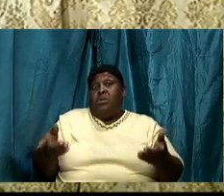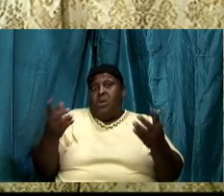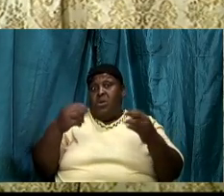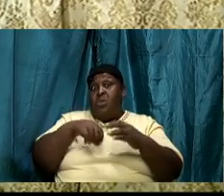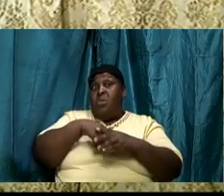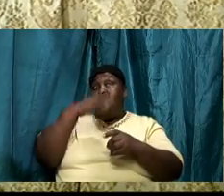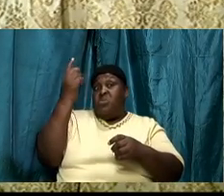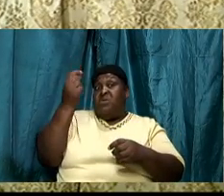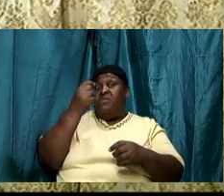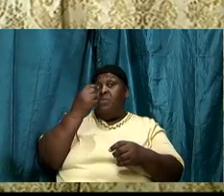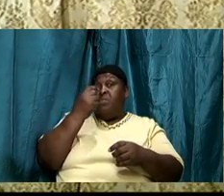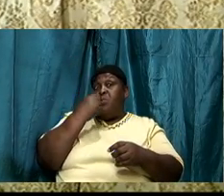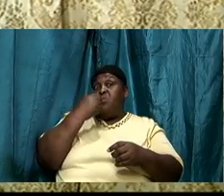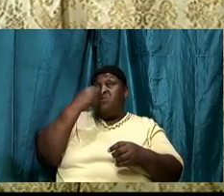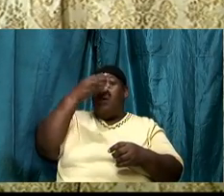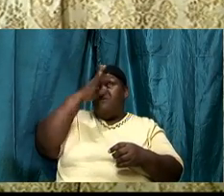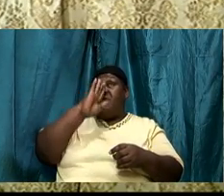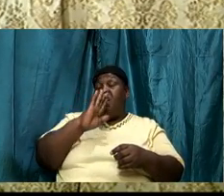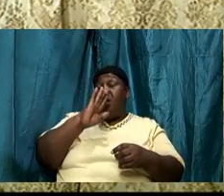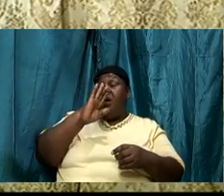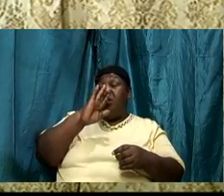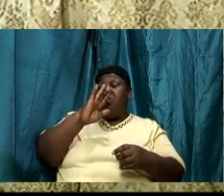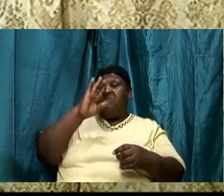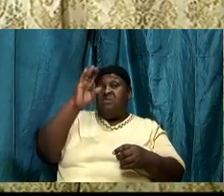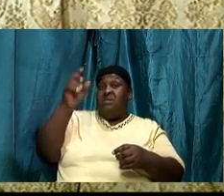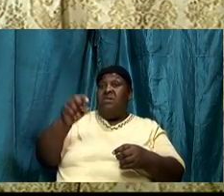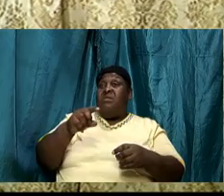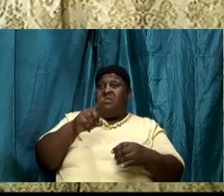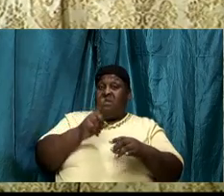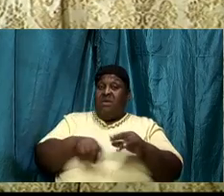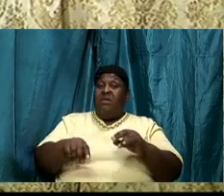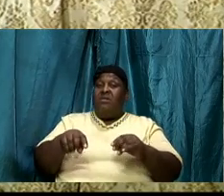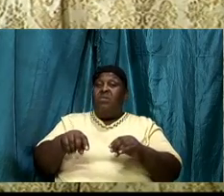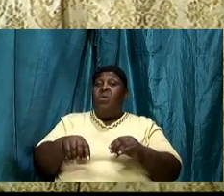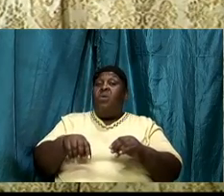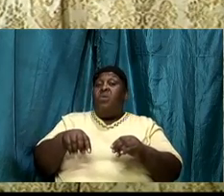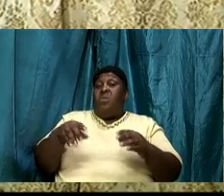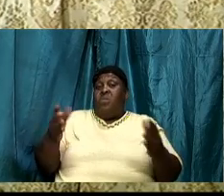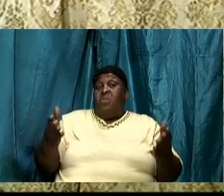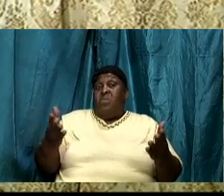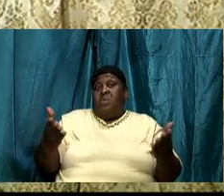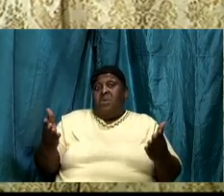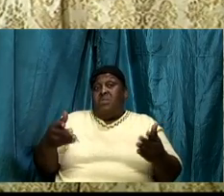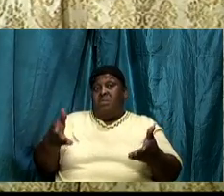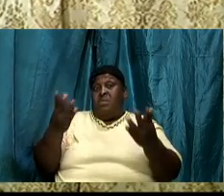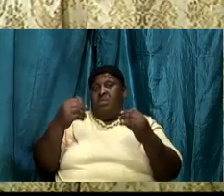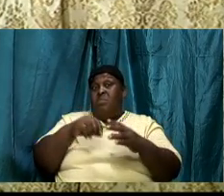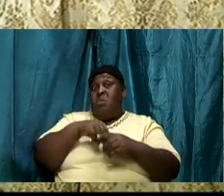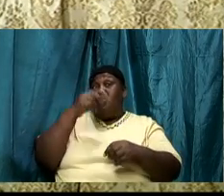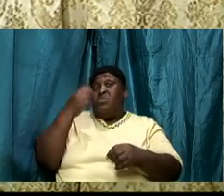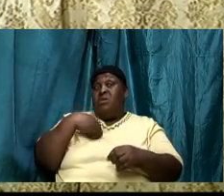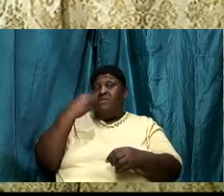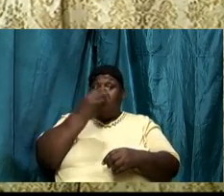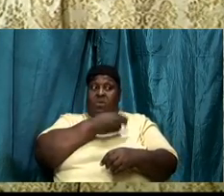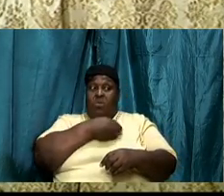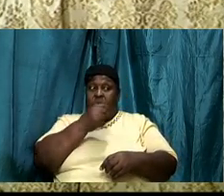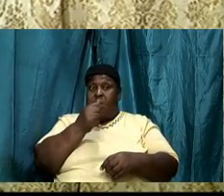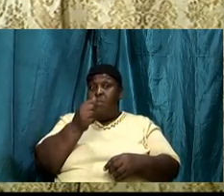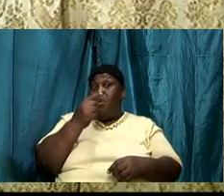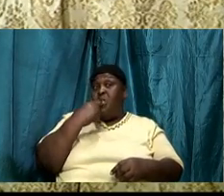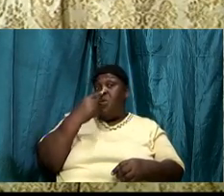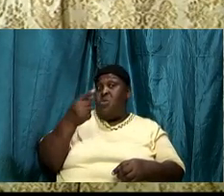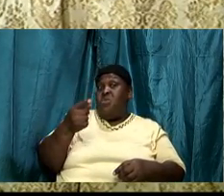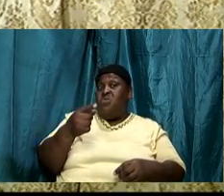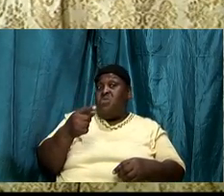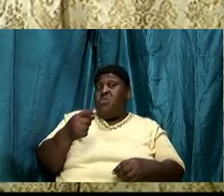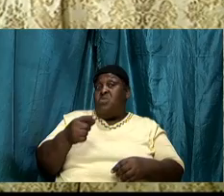sword with the two edges can do great damage to the adversary. And